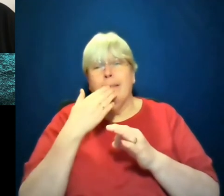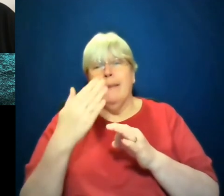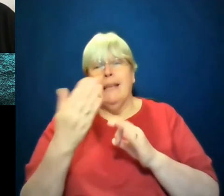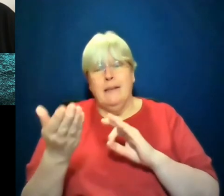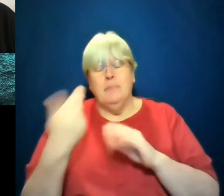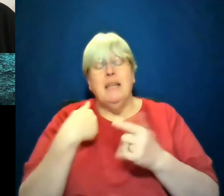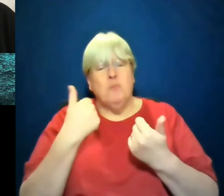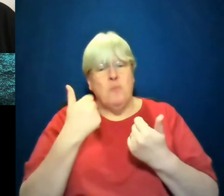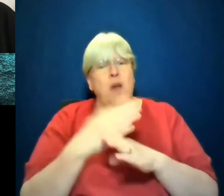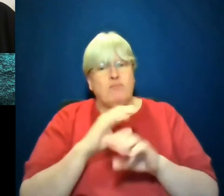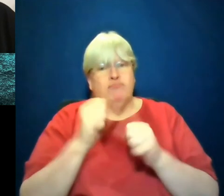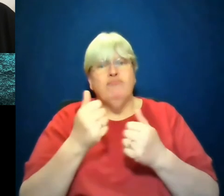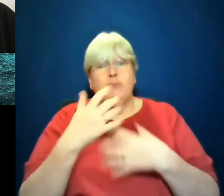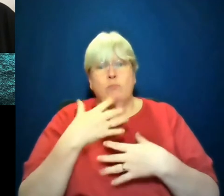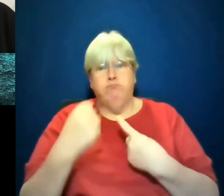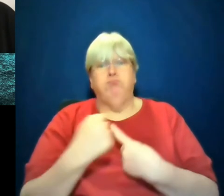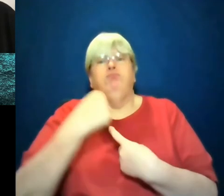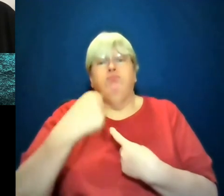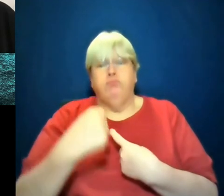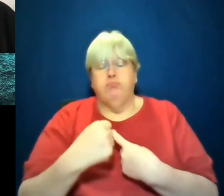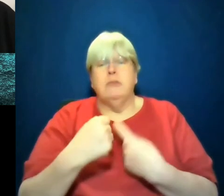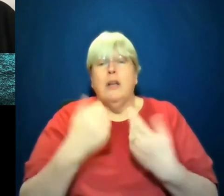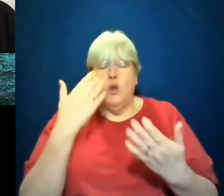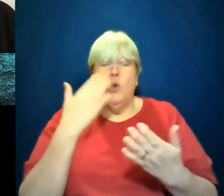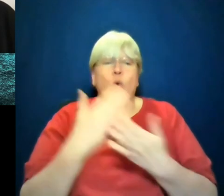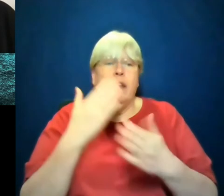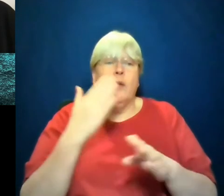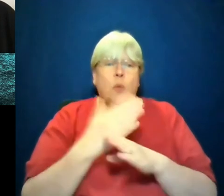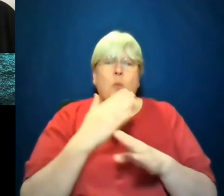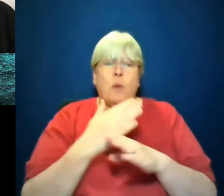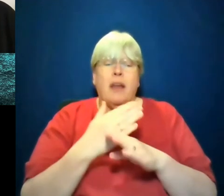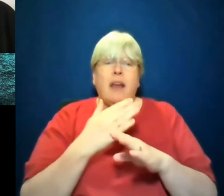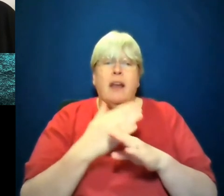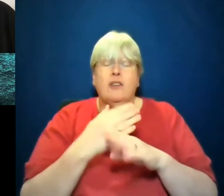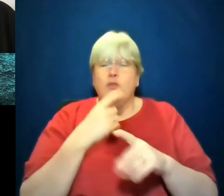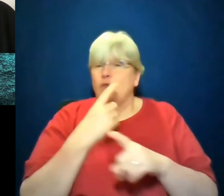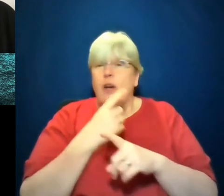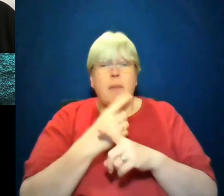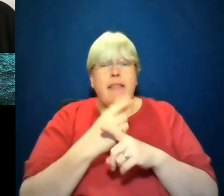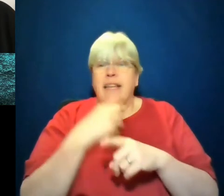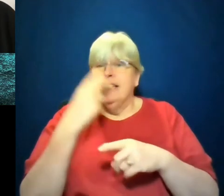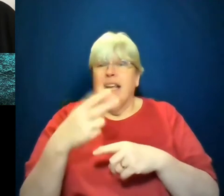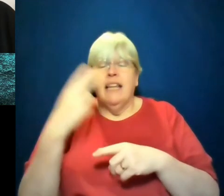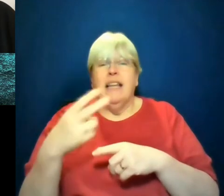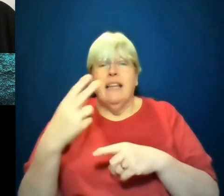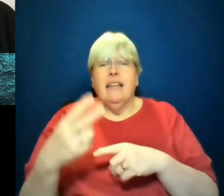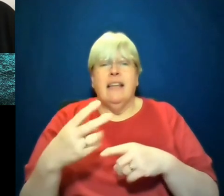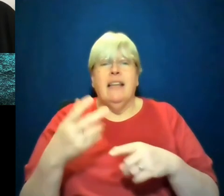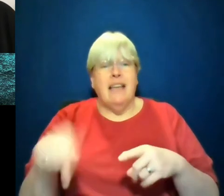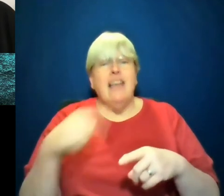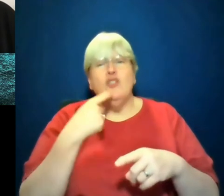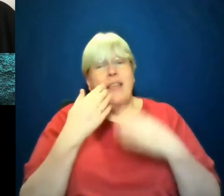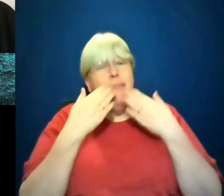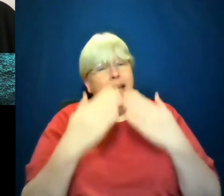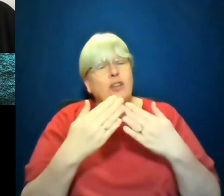I mean, it's a lot of kind of heavy duty emotional work to talk about these things over and over again. And may I say thank you for that? Not many